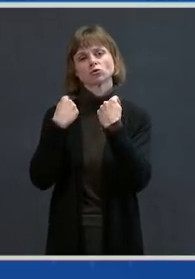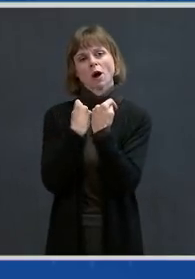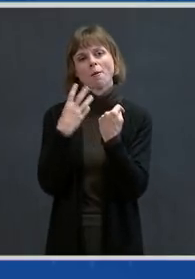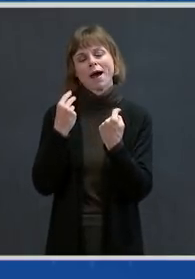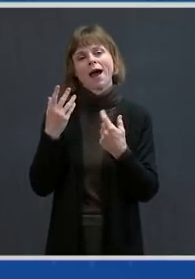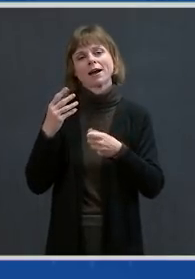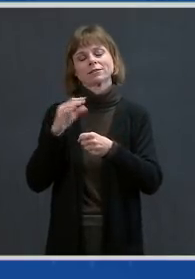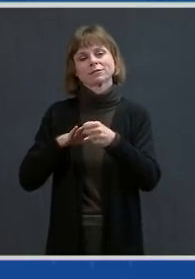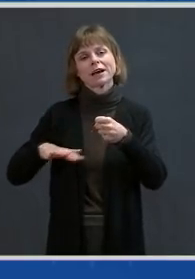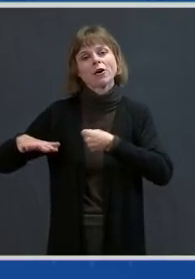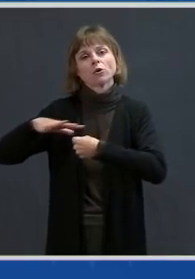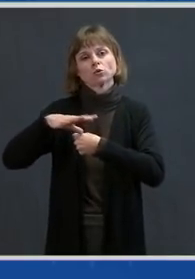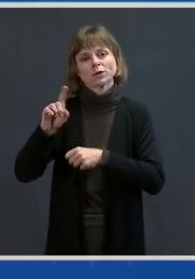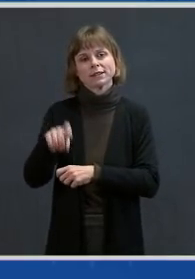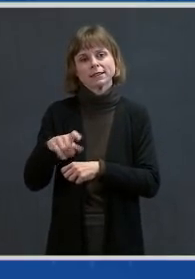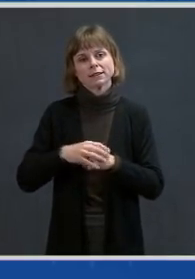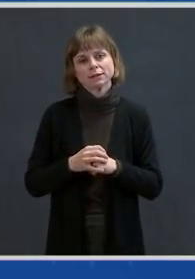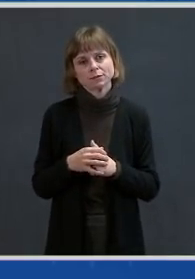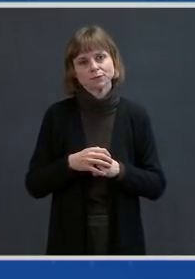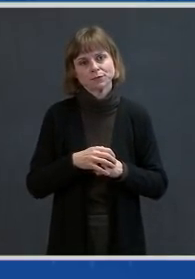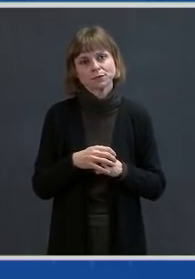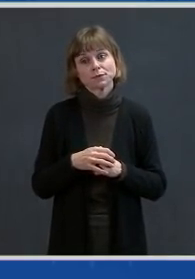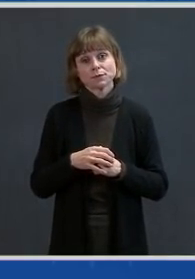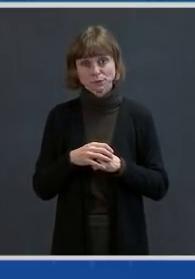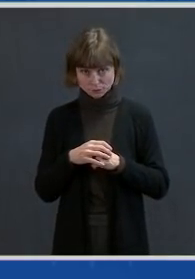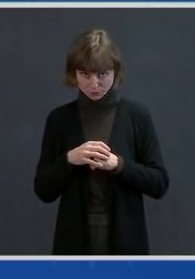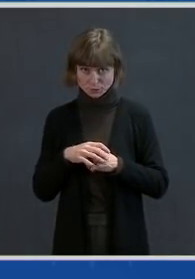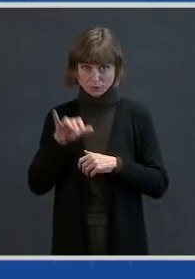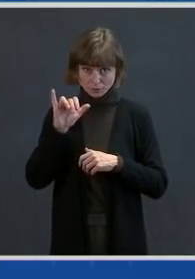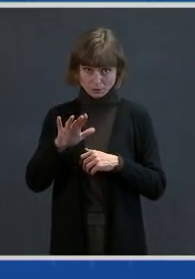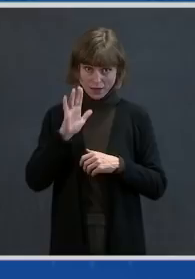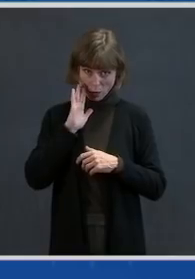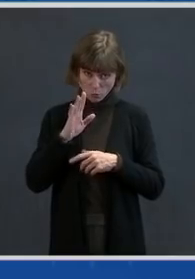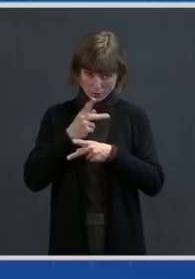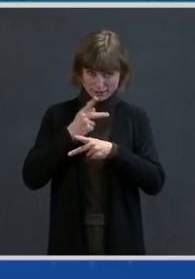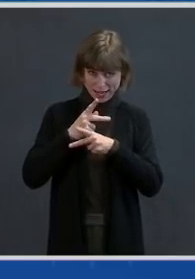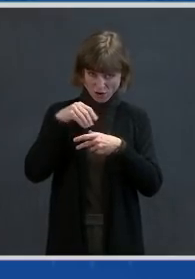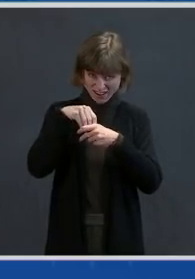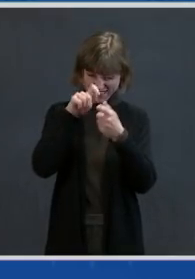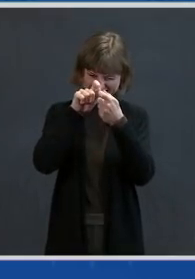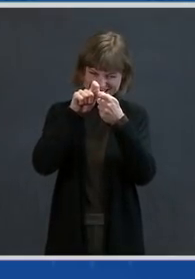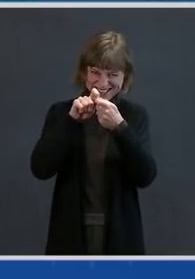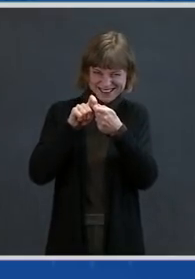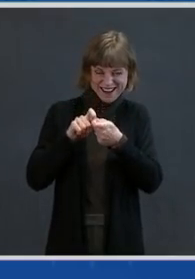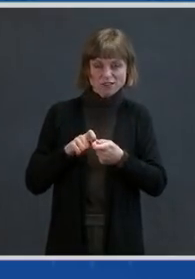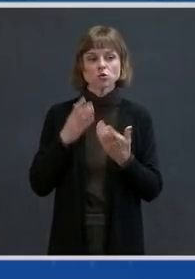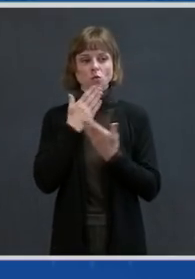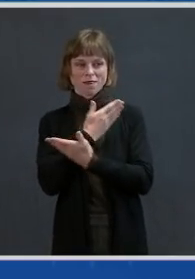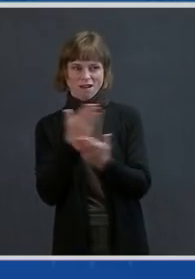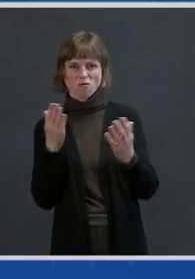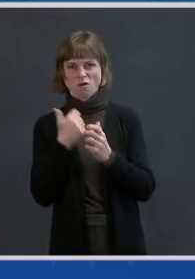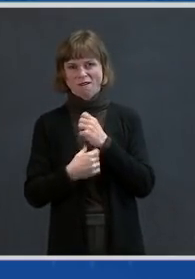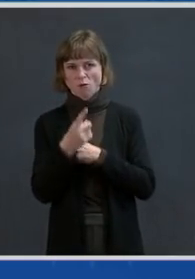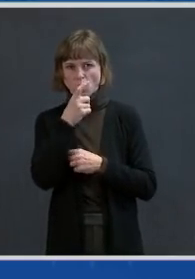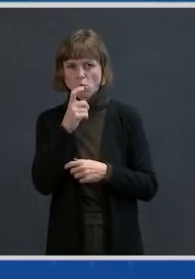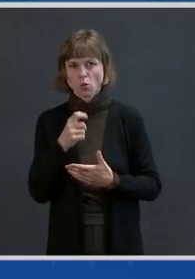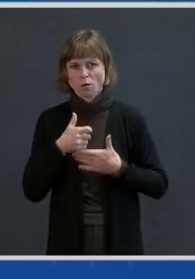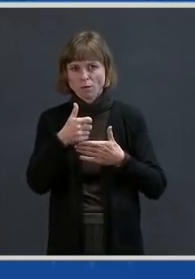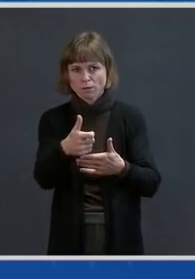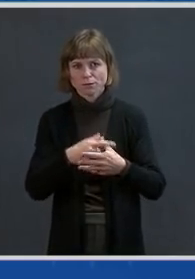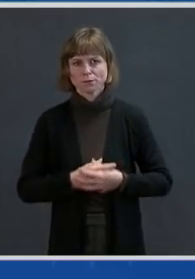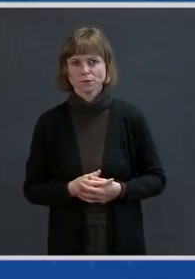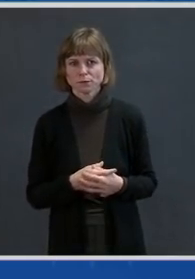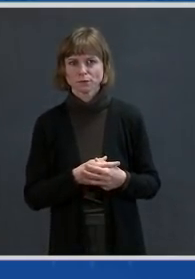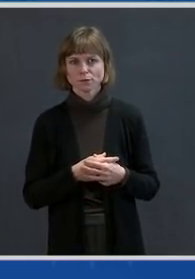expand sites. This will get done in the details. Thank you to everyone involved in these efforts. The